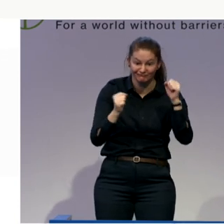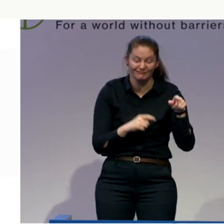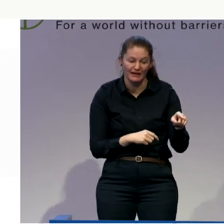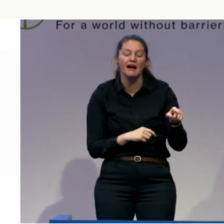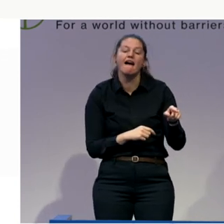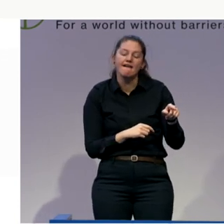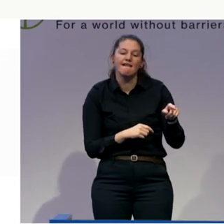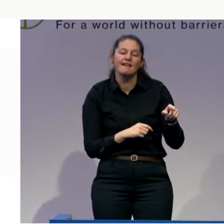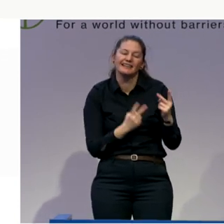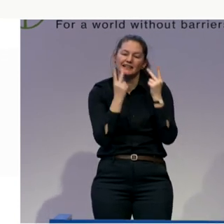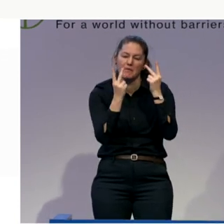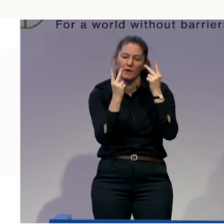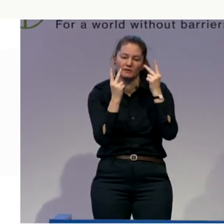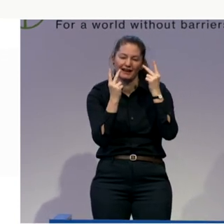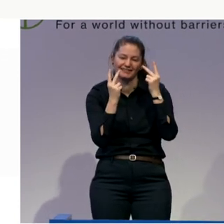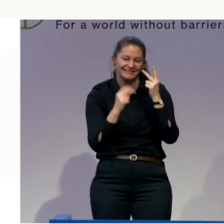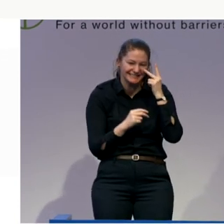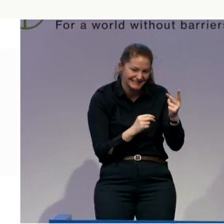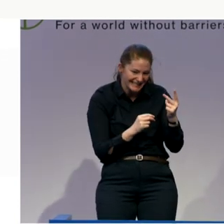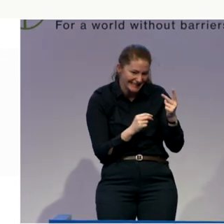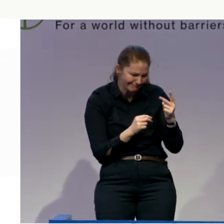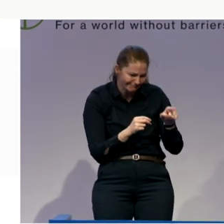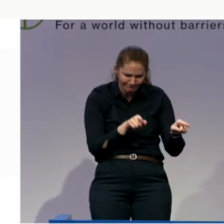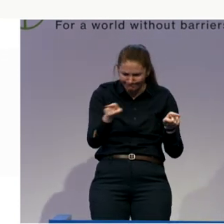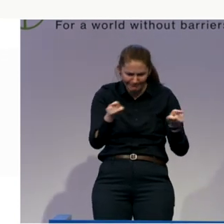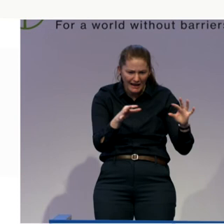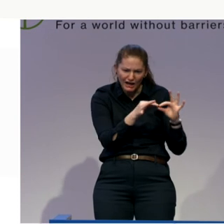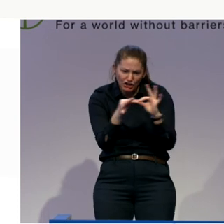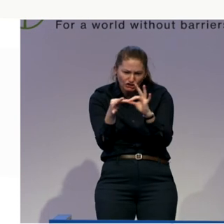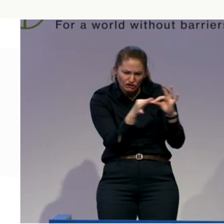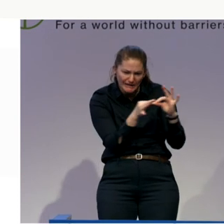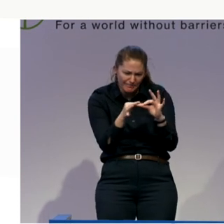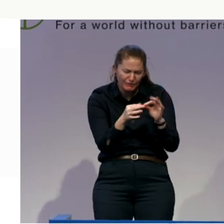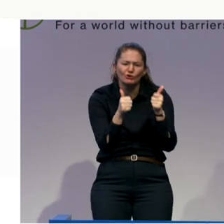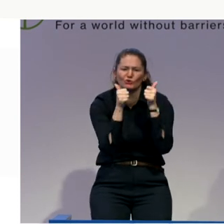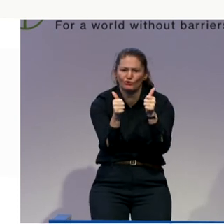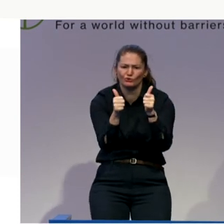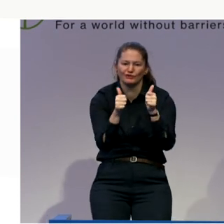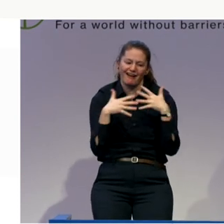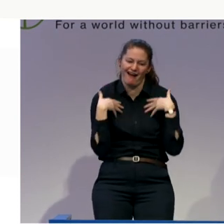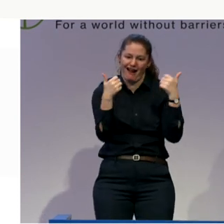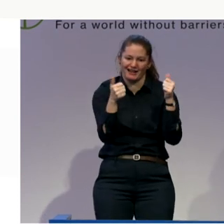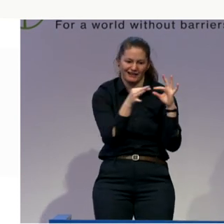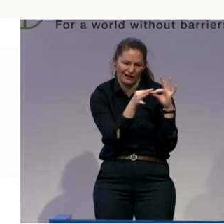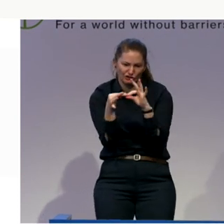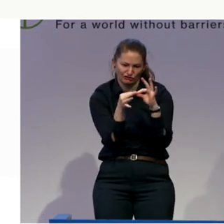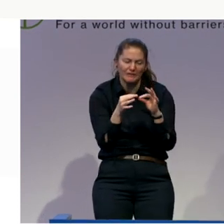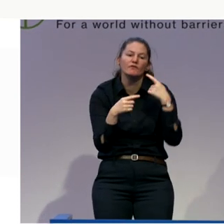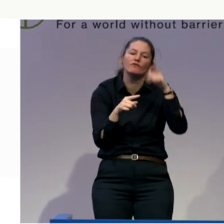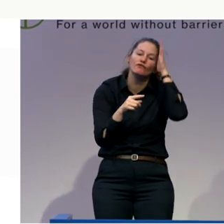are healthy, which promote inclusion, and which have the potential to promote equality. I mean, what we're hearing from